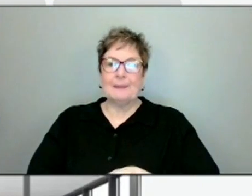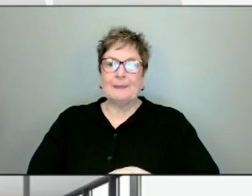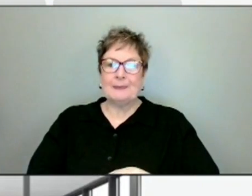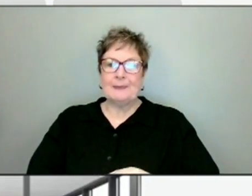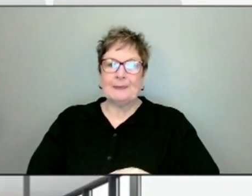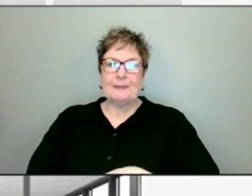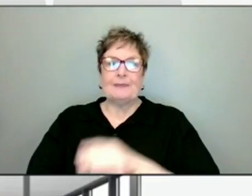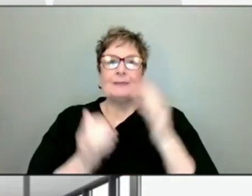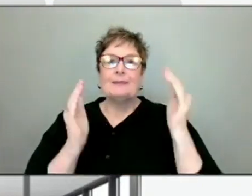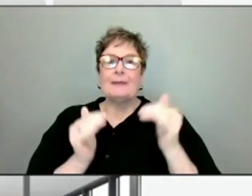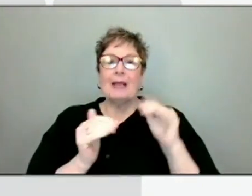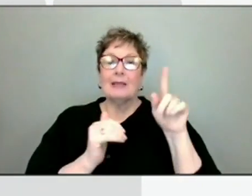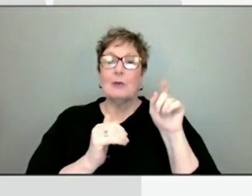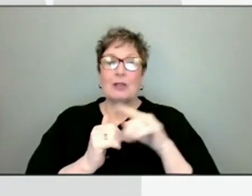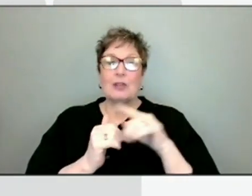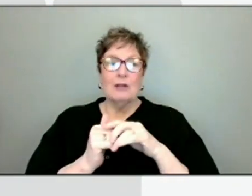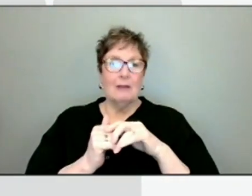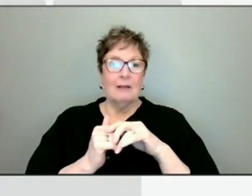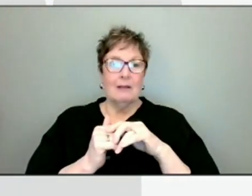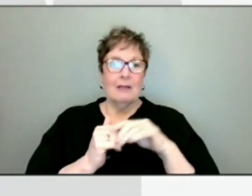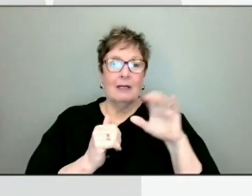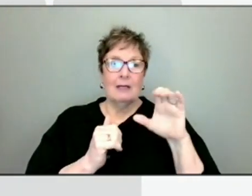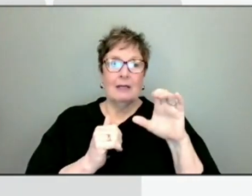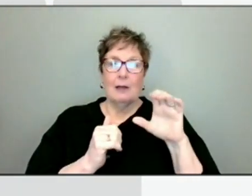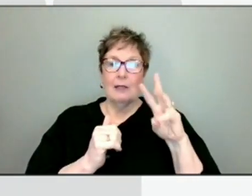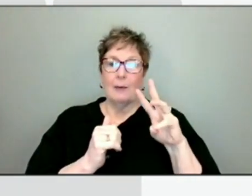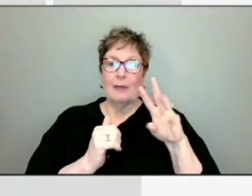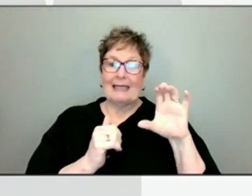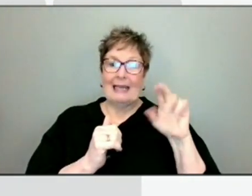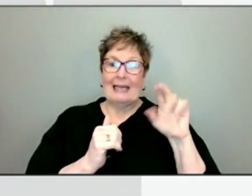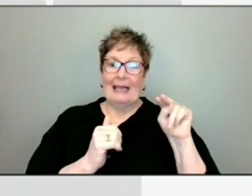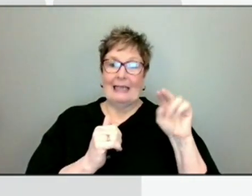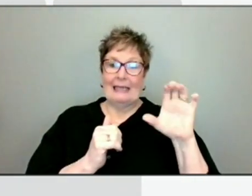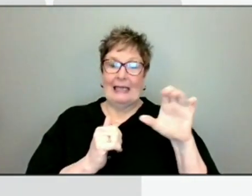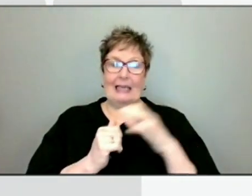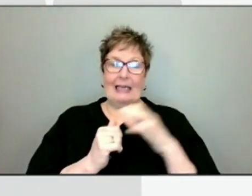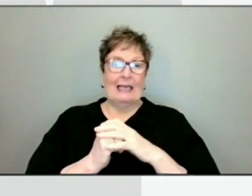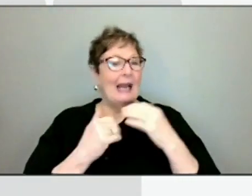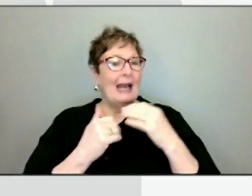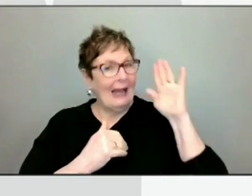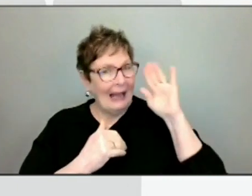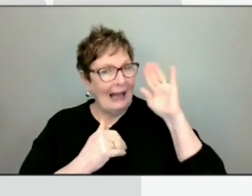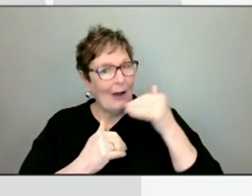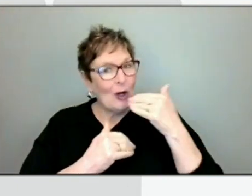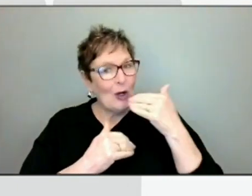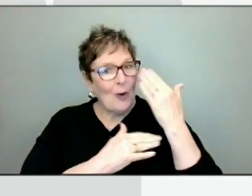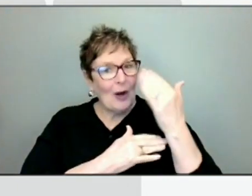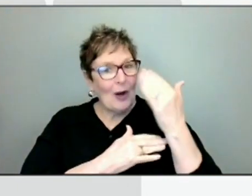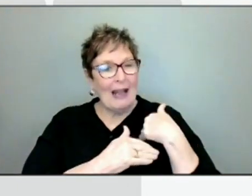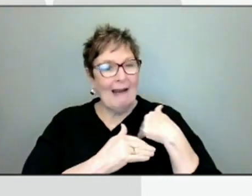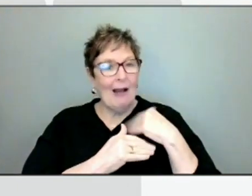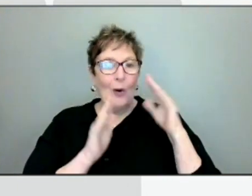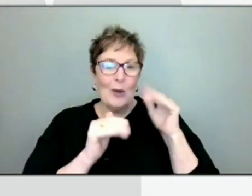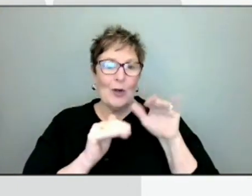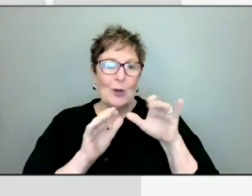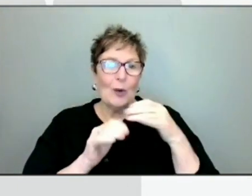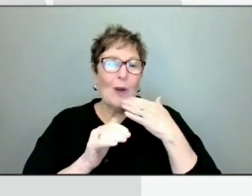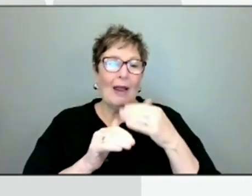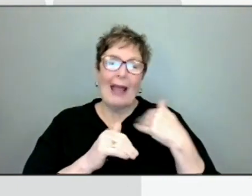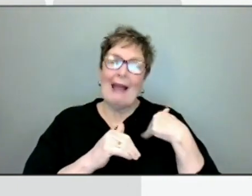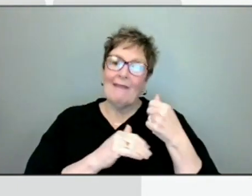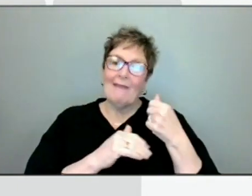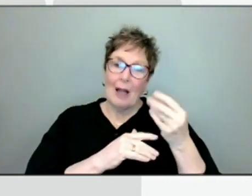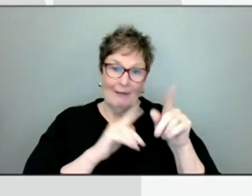Next question, Vanessa Rufus, WCNC. Hi, good morning. Hope everyone's doing well. We had a couple of